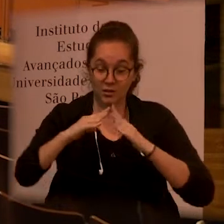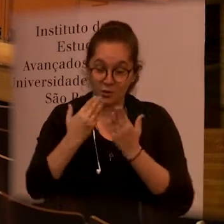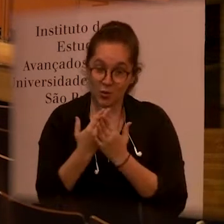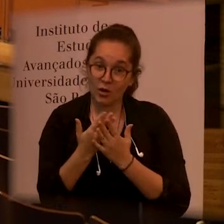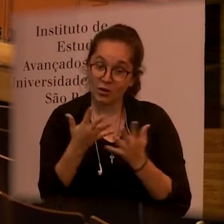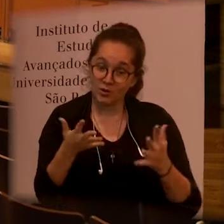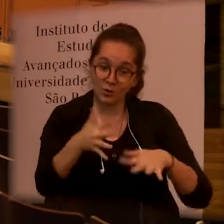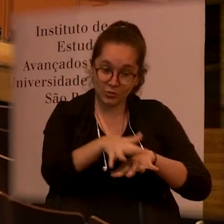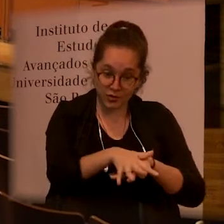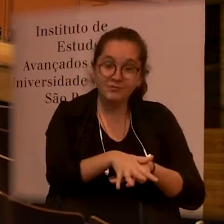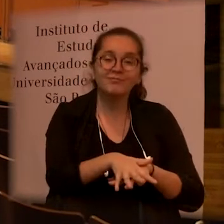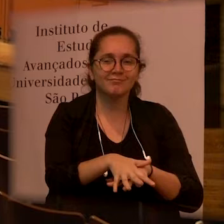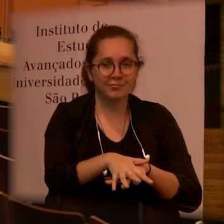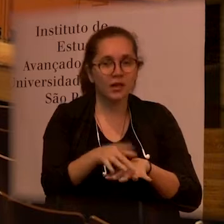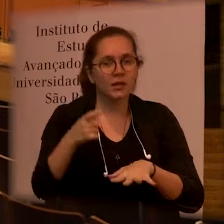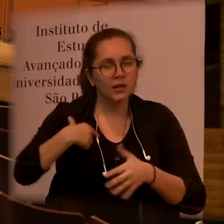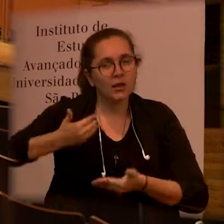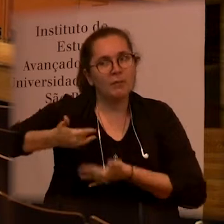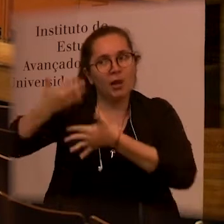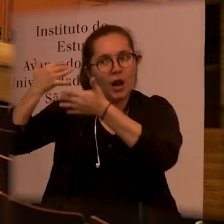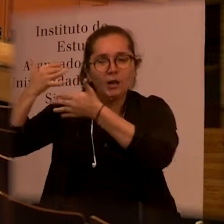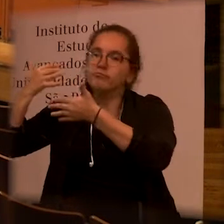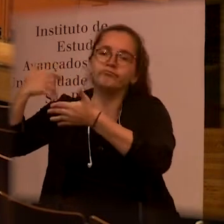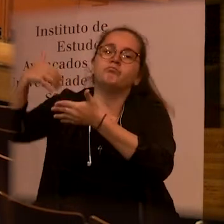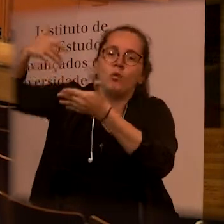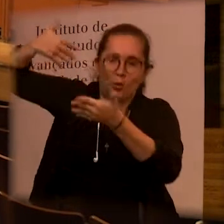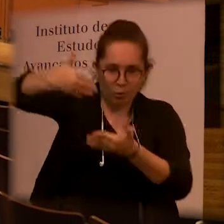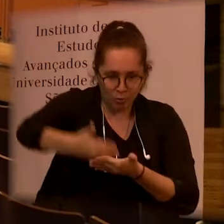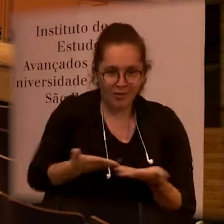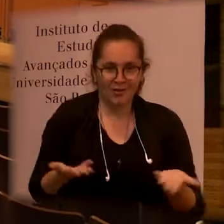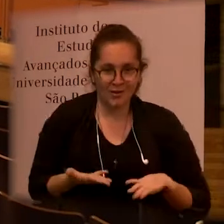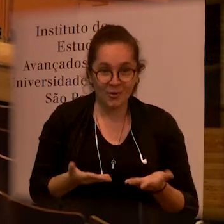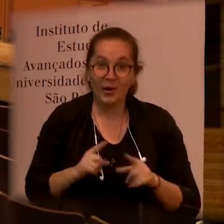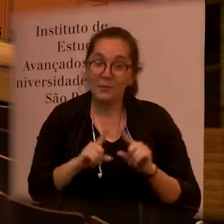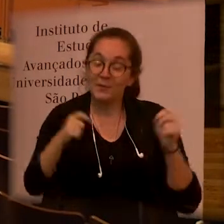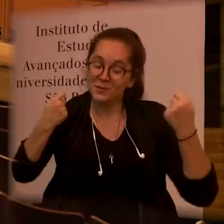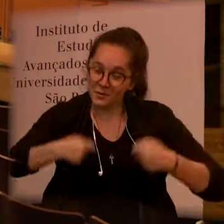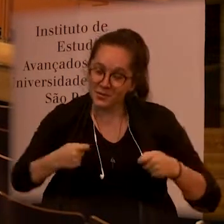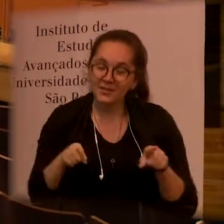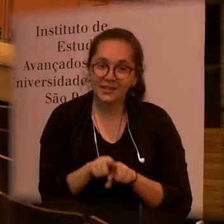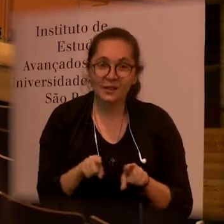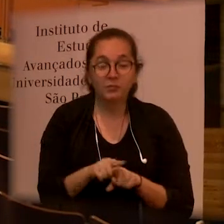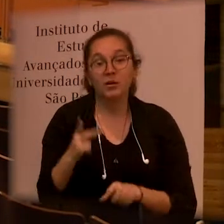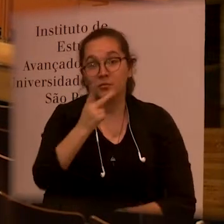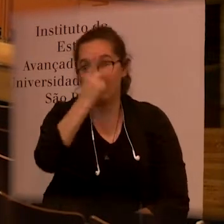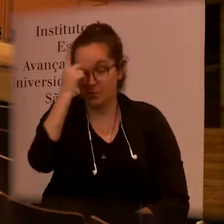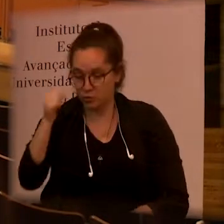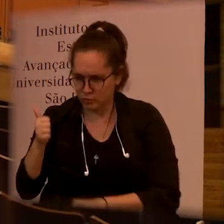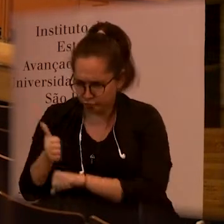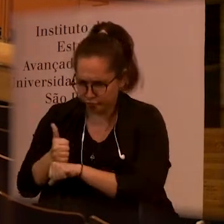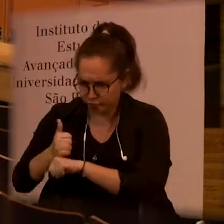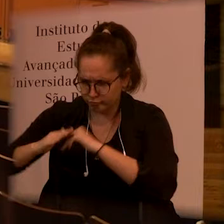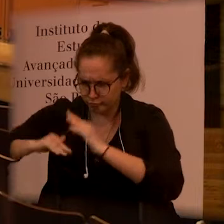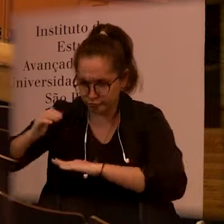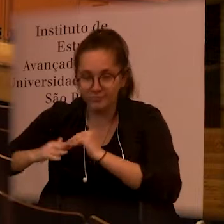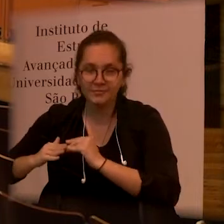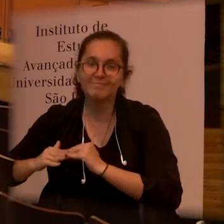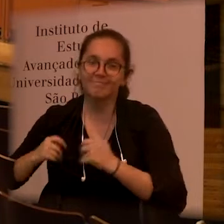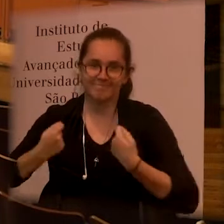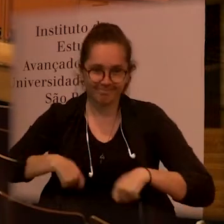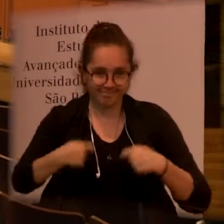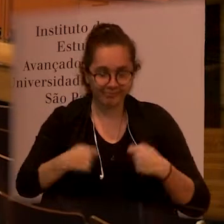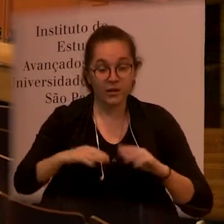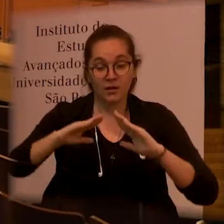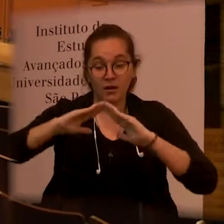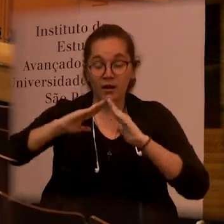and inclusive school is valuing this and on the other hand we should have also specialized people